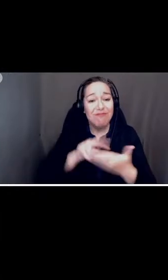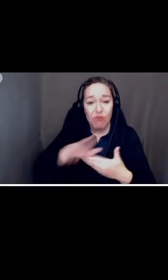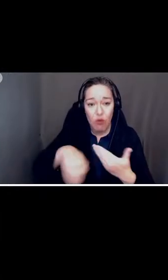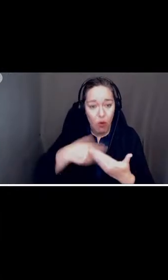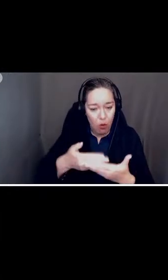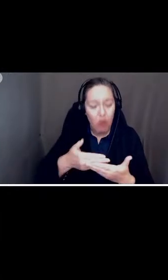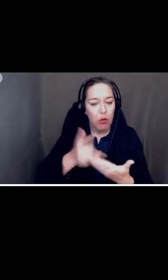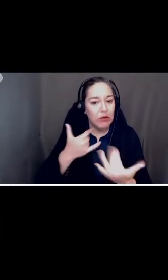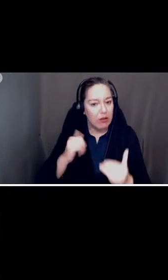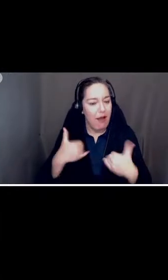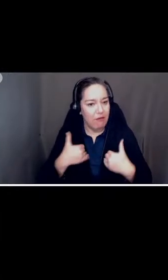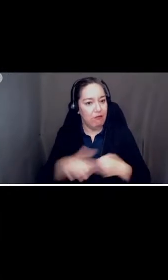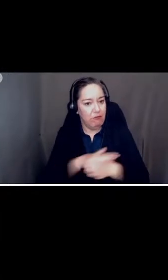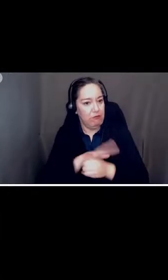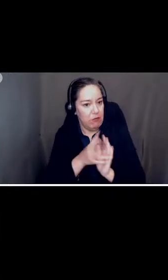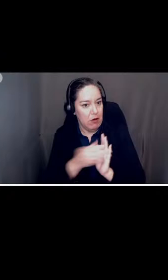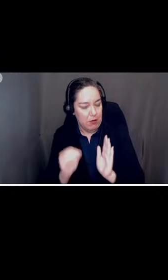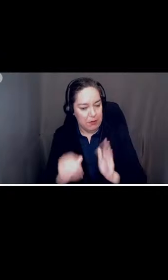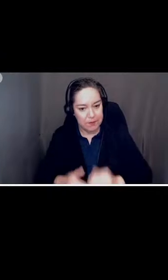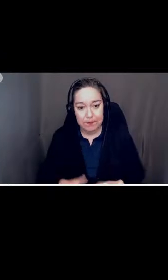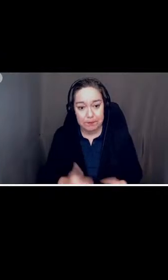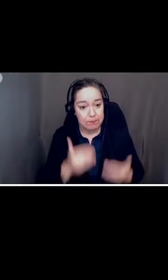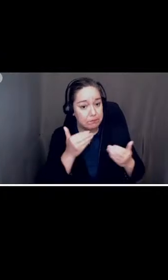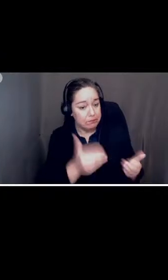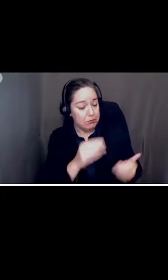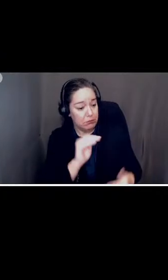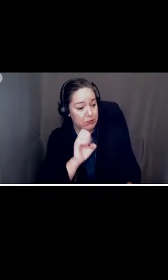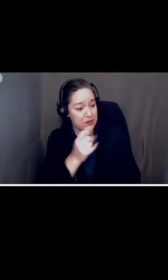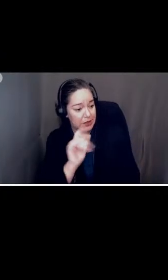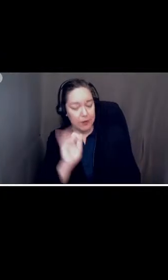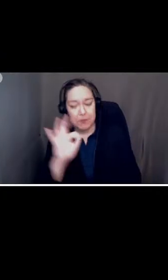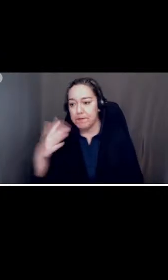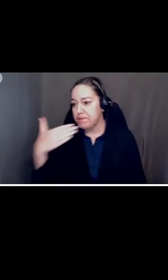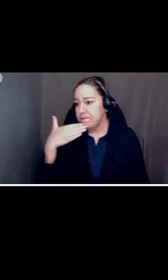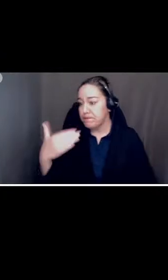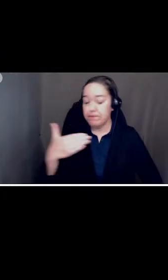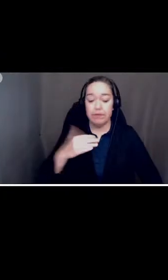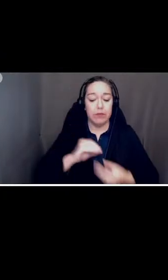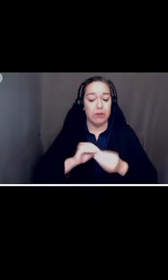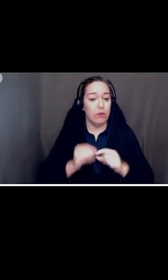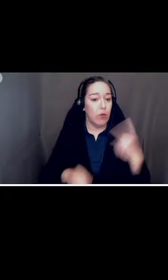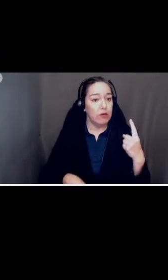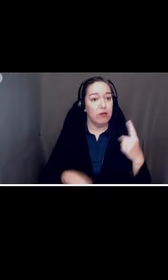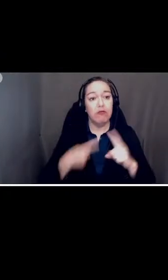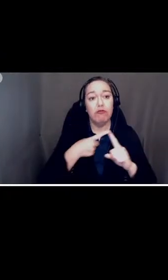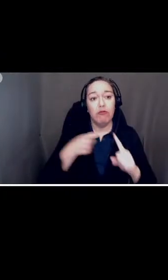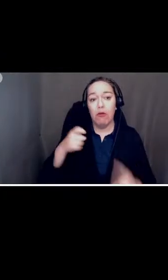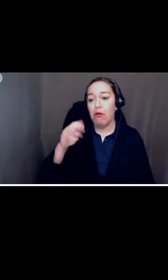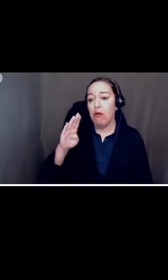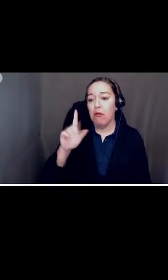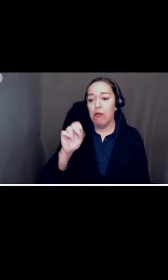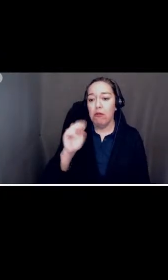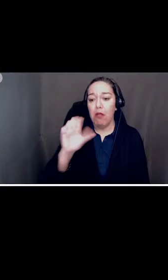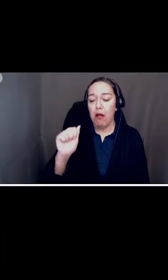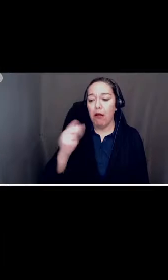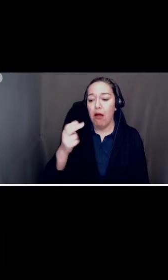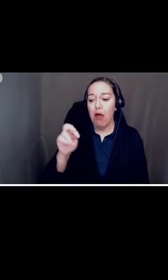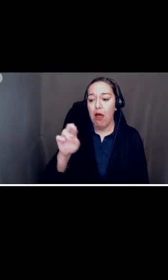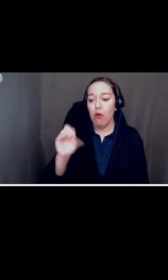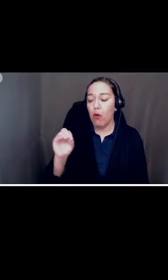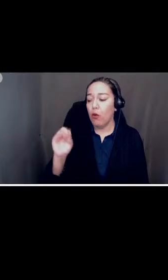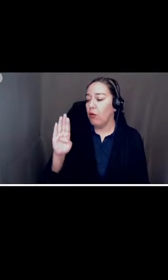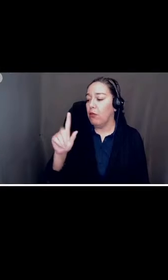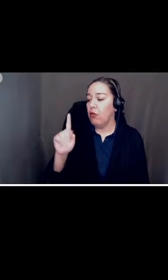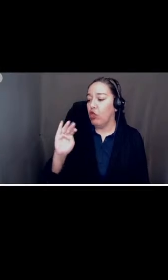thank you public comment number one blanca harrow bloomington high school language